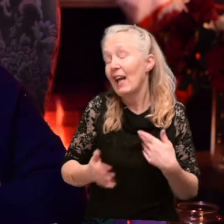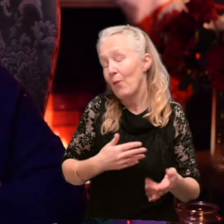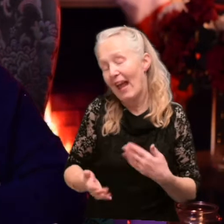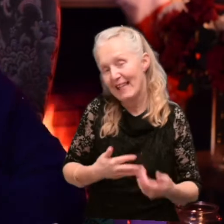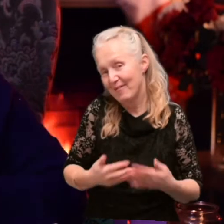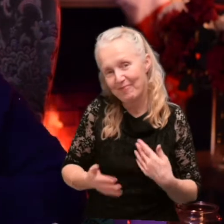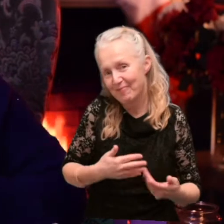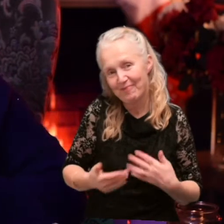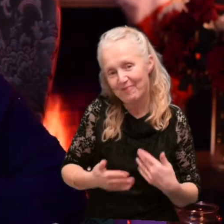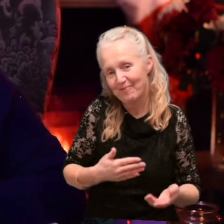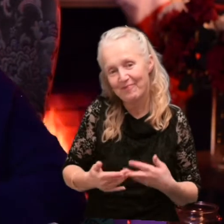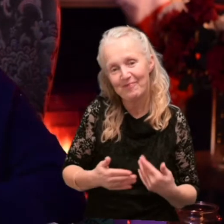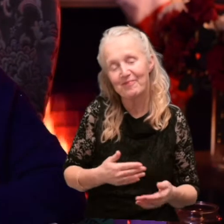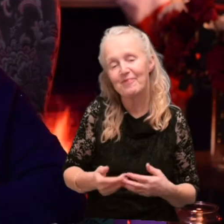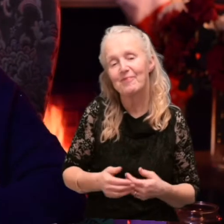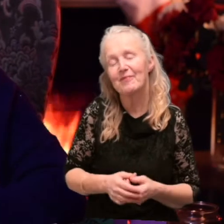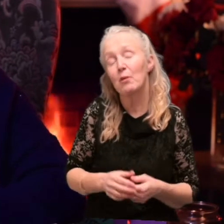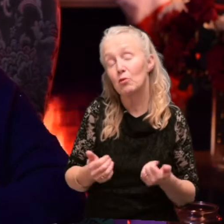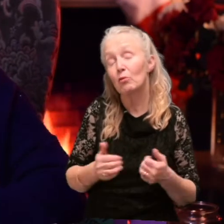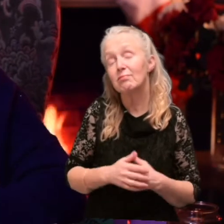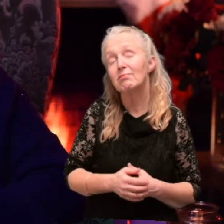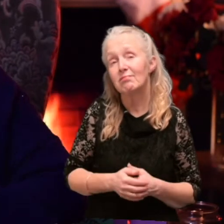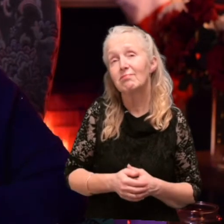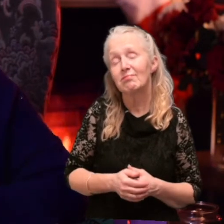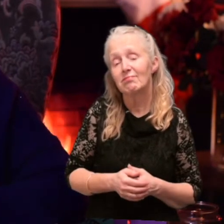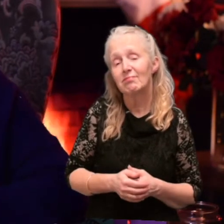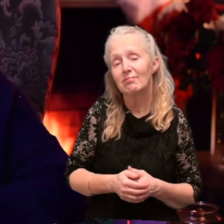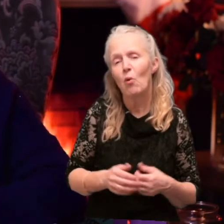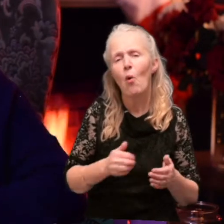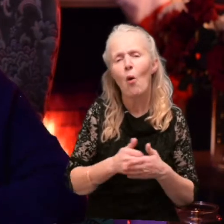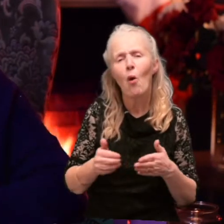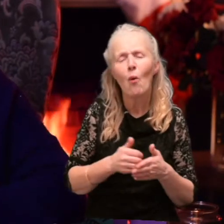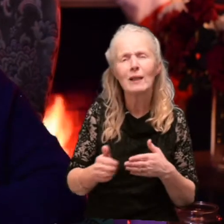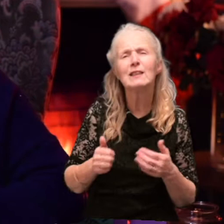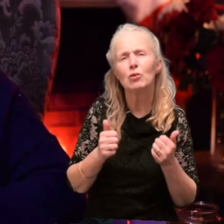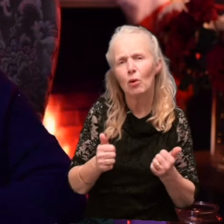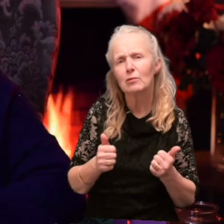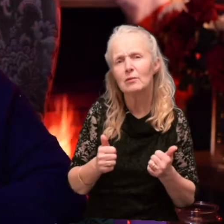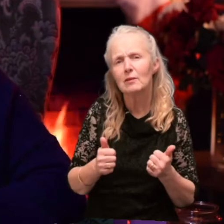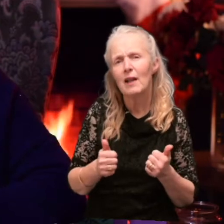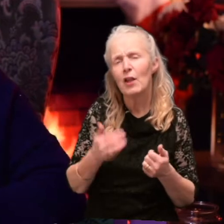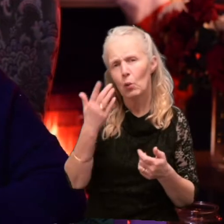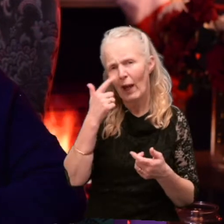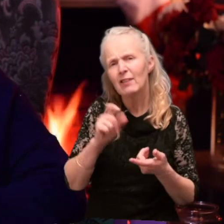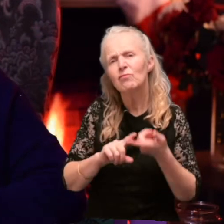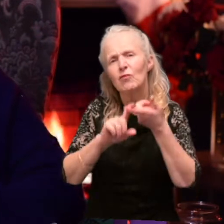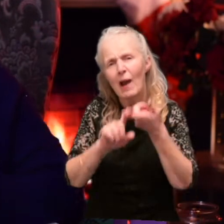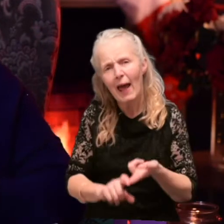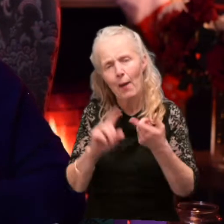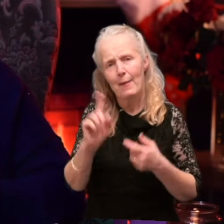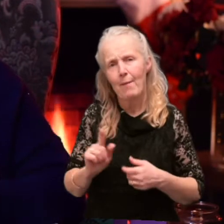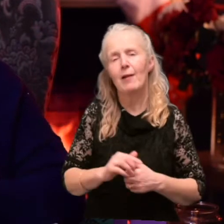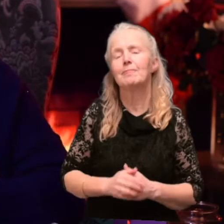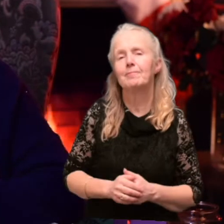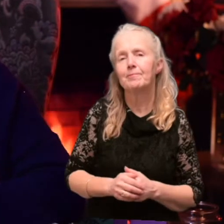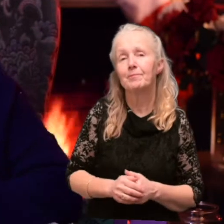Anyway, it was good that everyone turned up. Always good that you can rely on people. And they